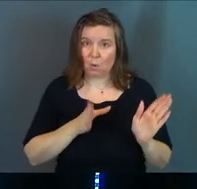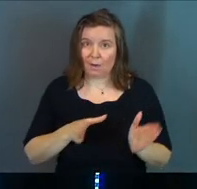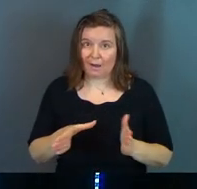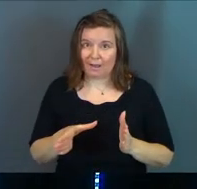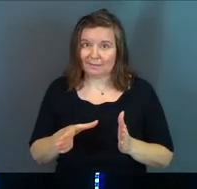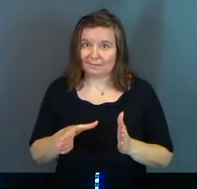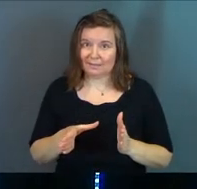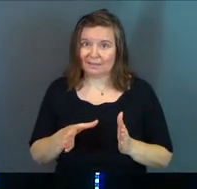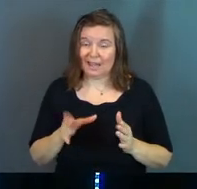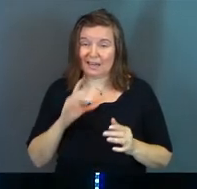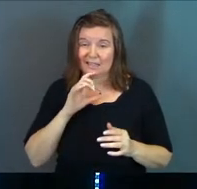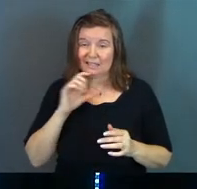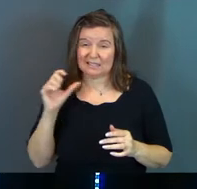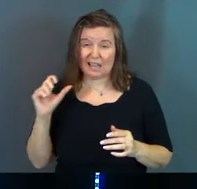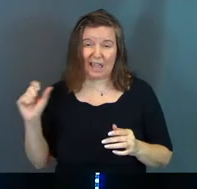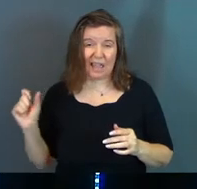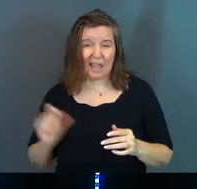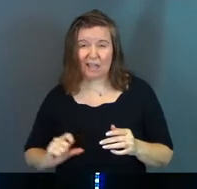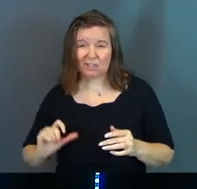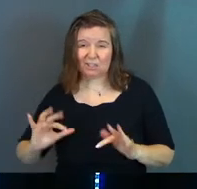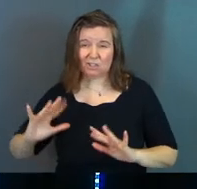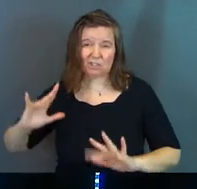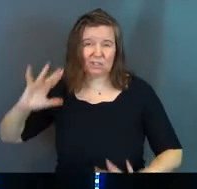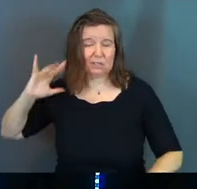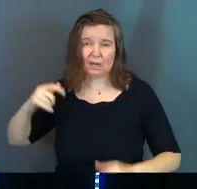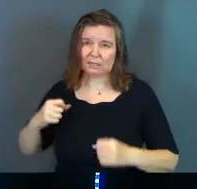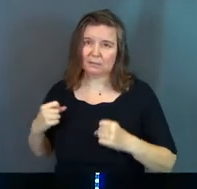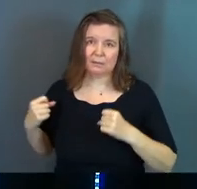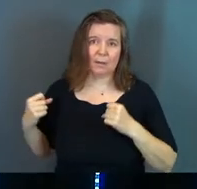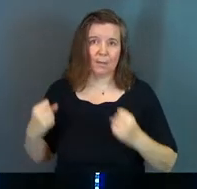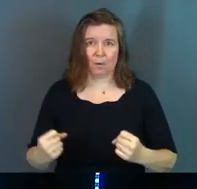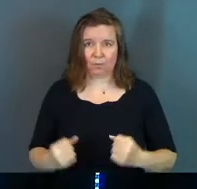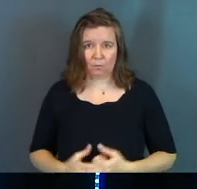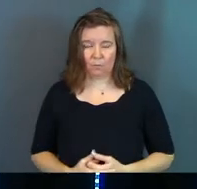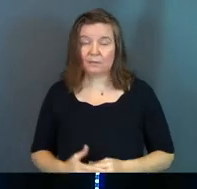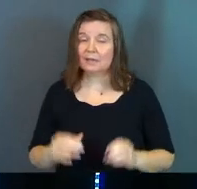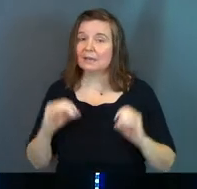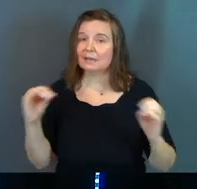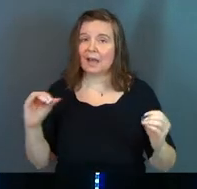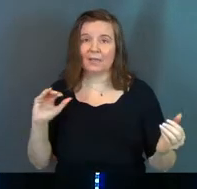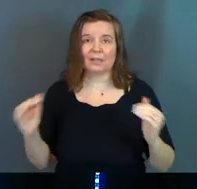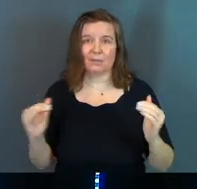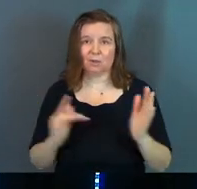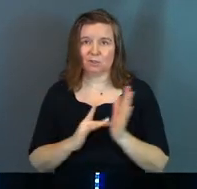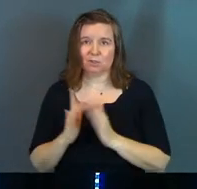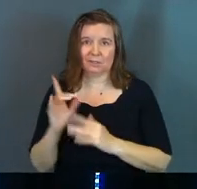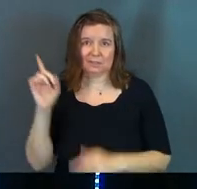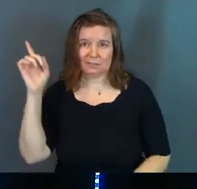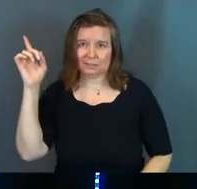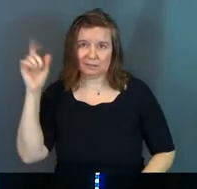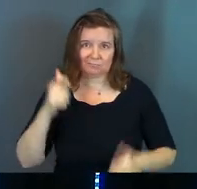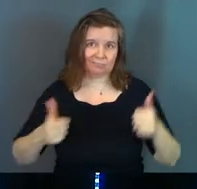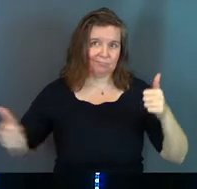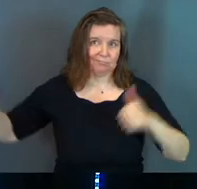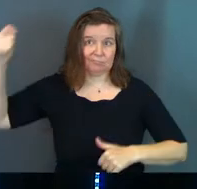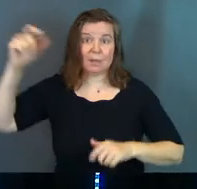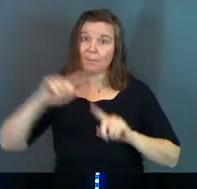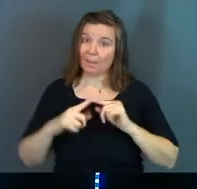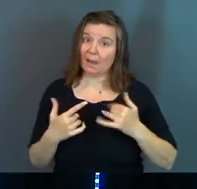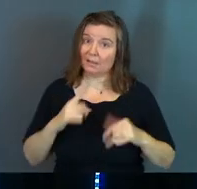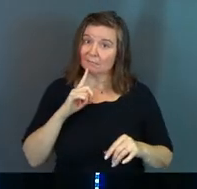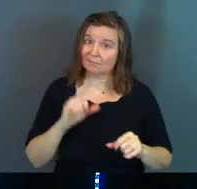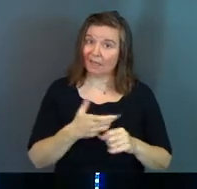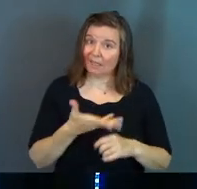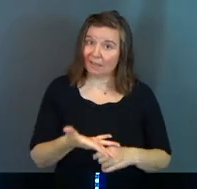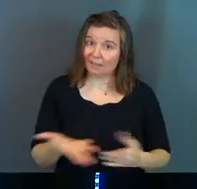and it is ancient and it is powerful. Nothing compared to Jesus. But it is a thing.